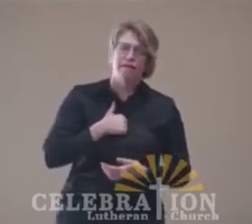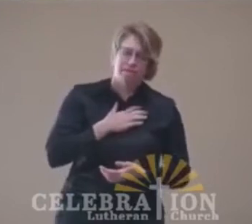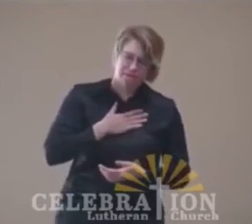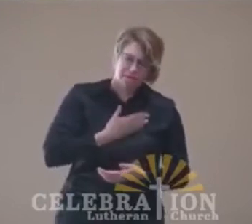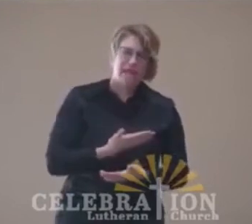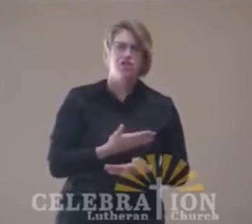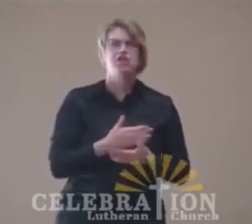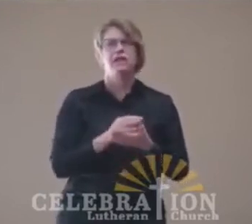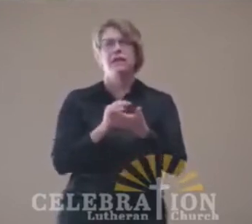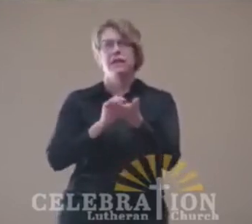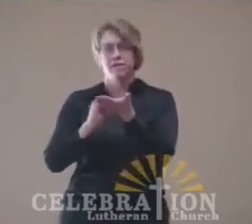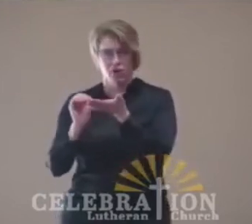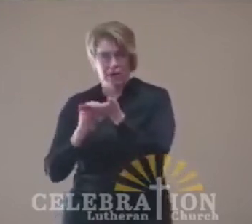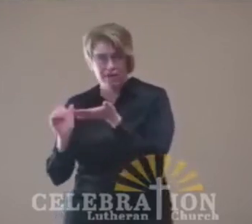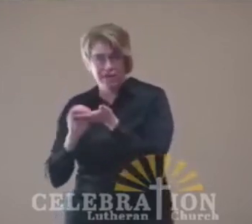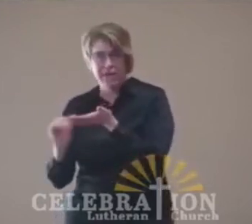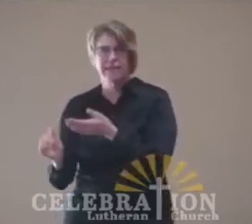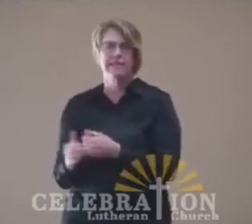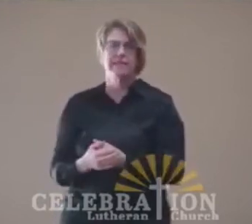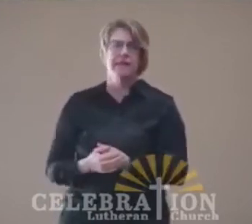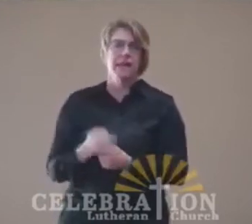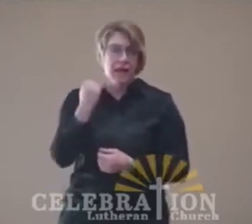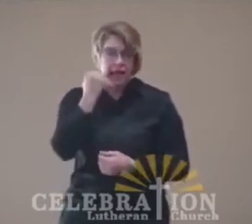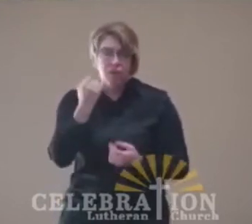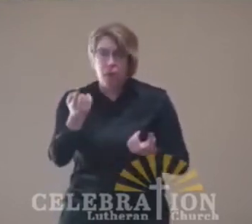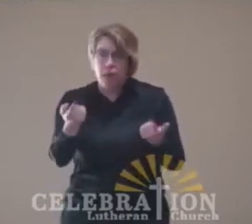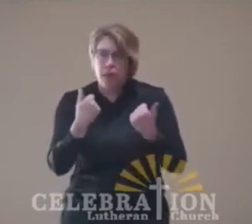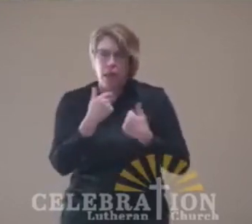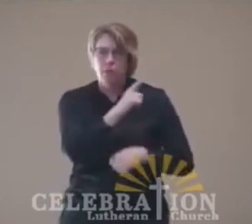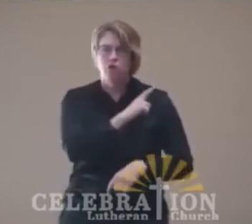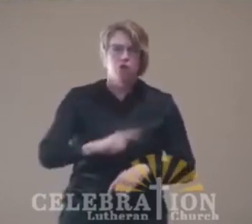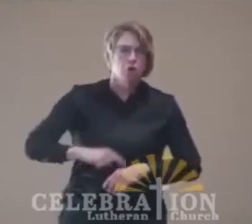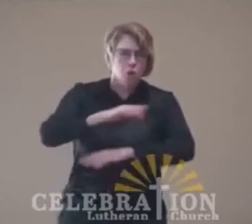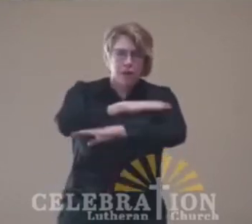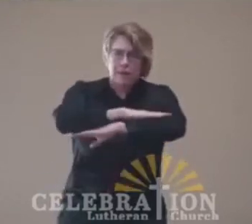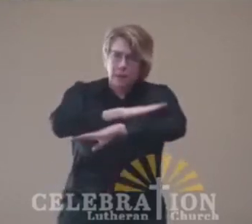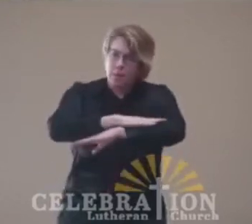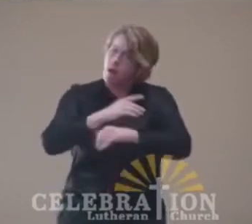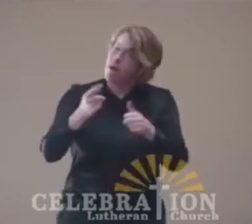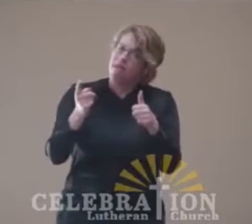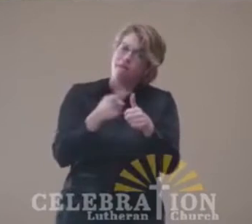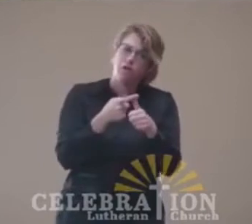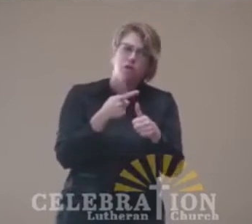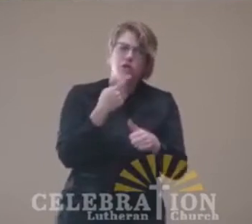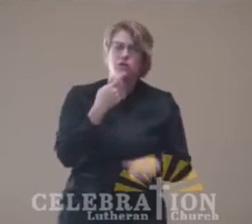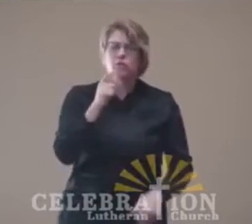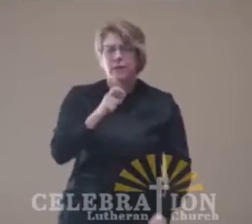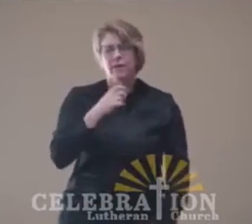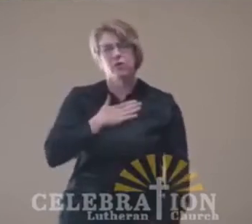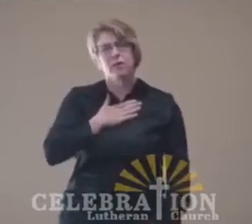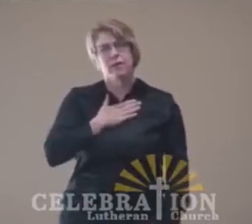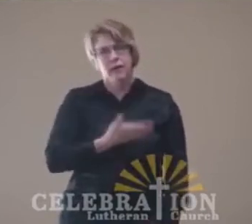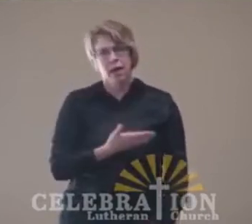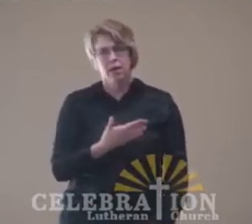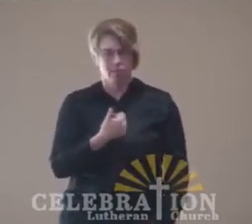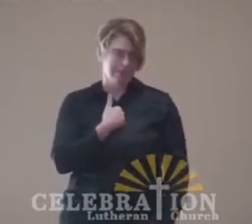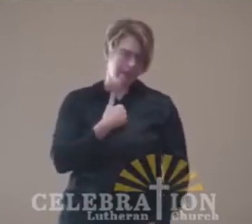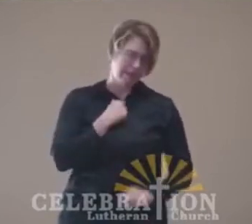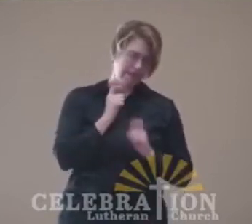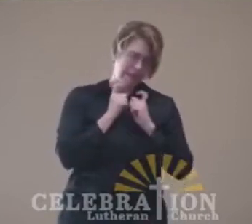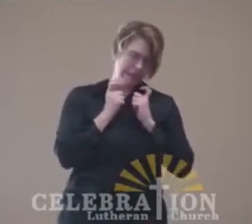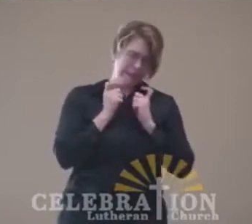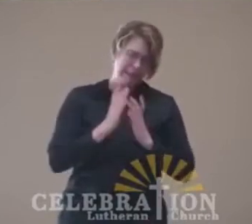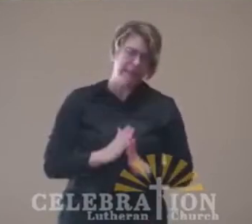It's step one in coming to the table to receive communion. And it's essential to our survival,